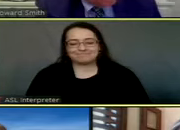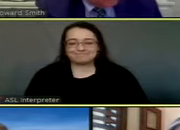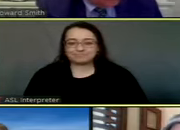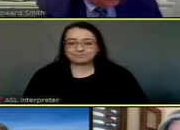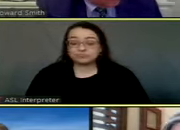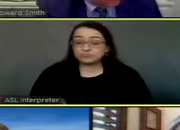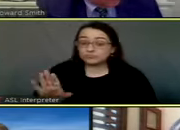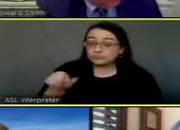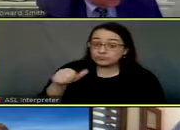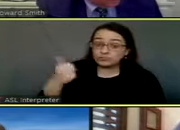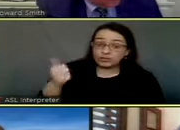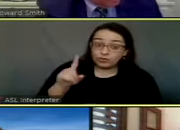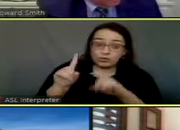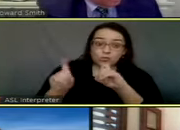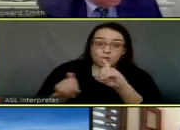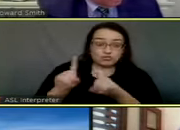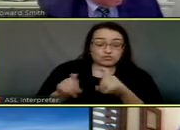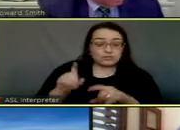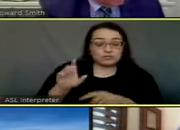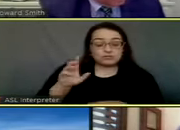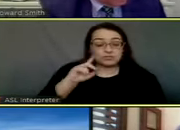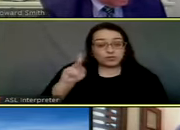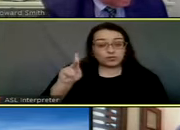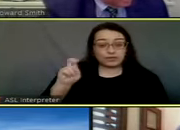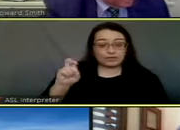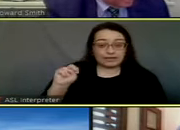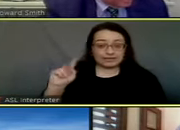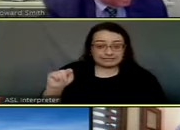Any other questions that y'all want to throw Kent's way?